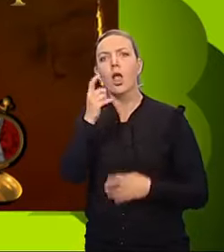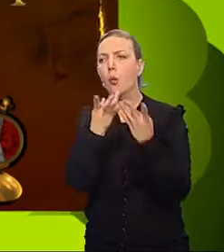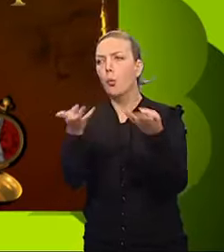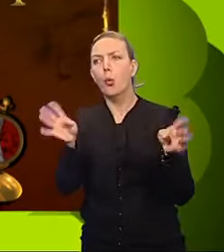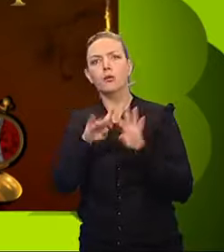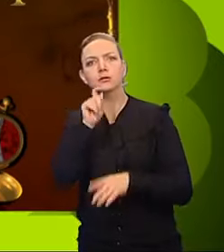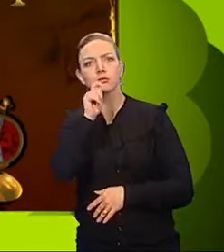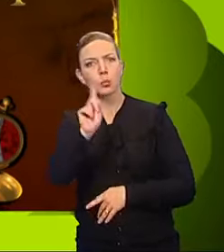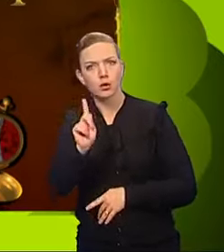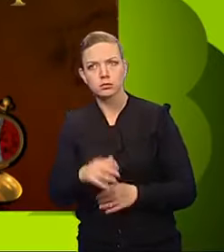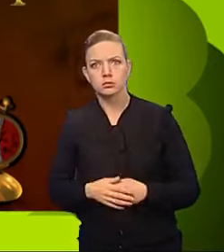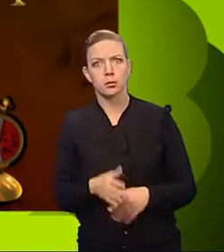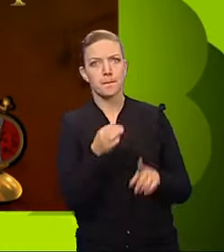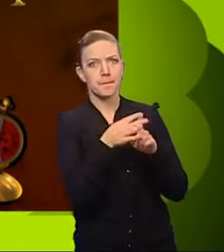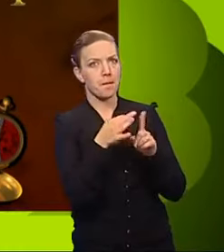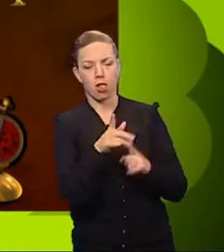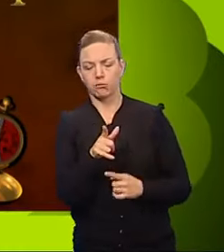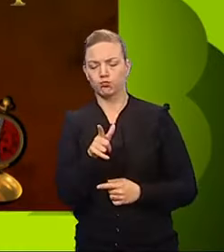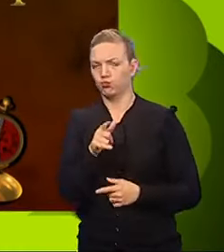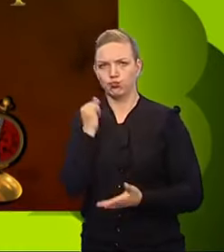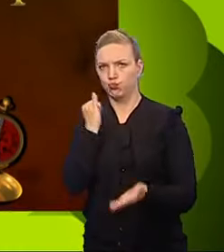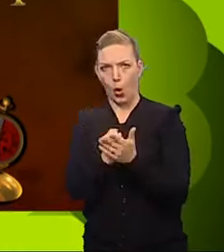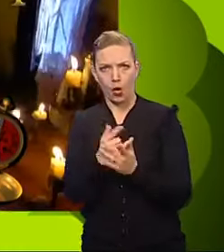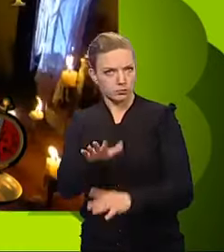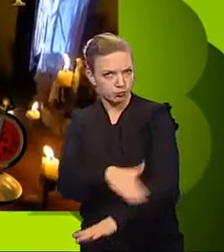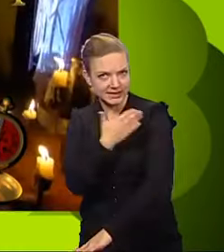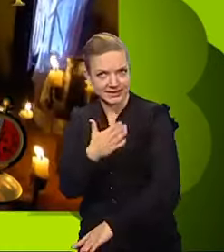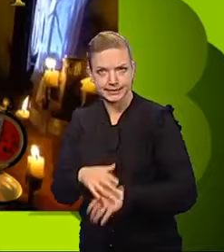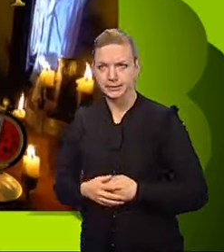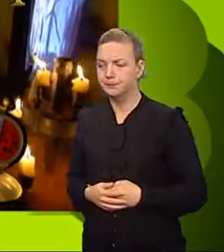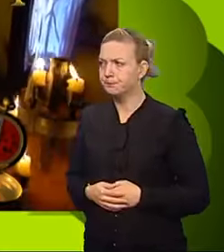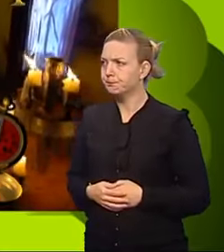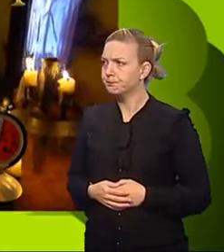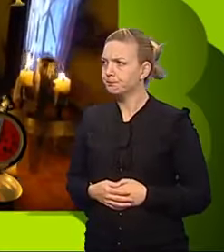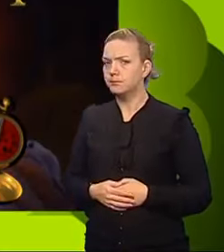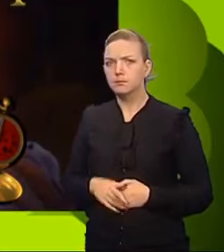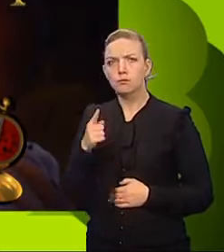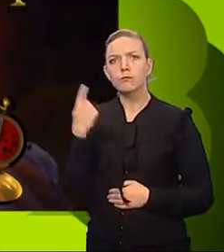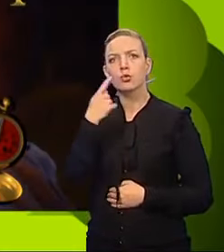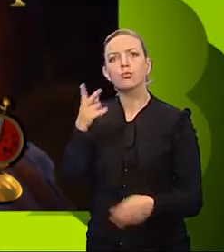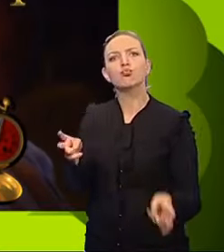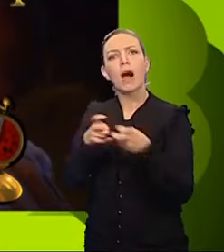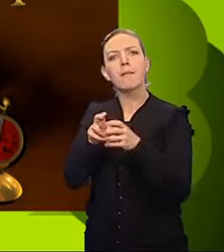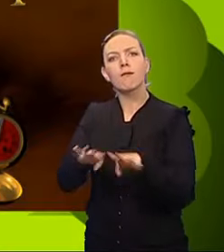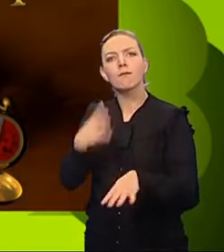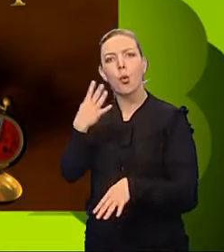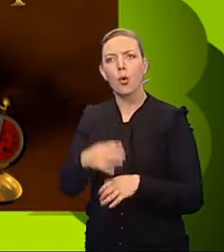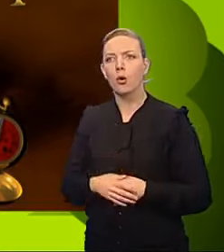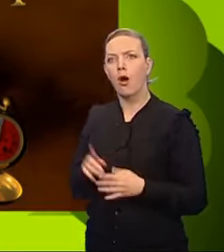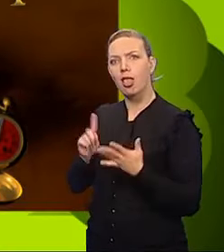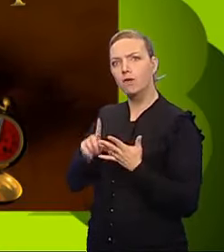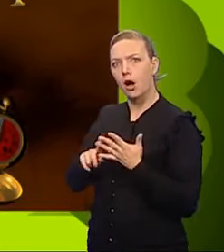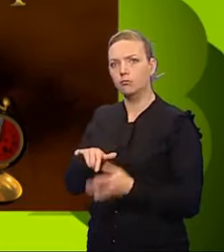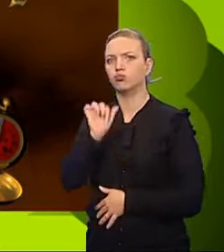extraction? Purple. Incorrect. Green. Marcel, who got trapped on level four? Olivia.